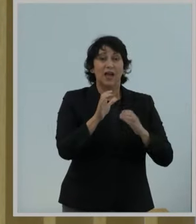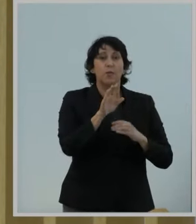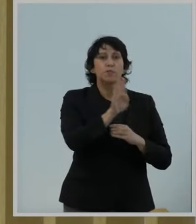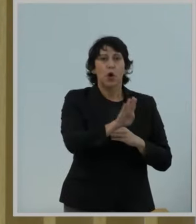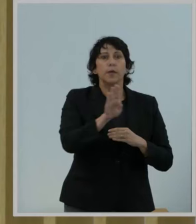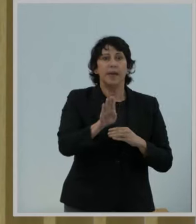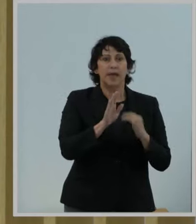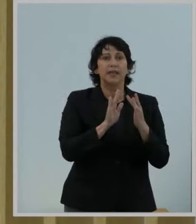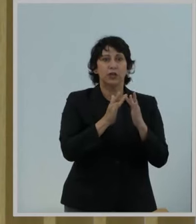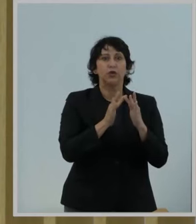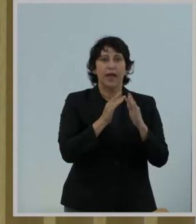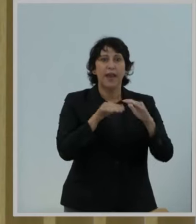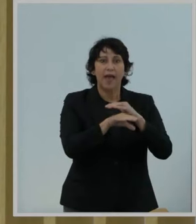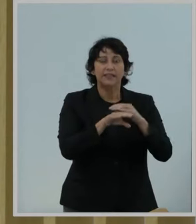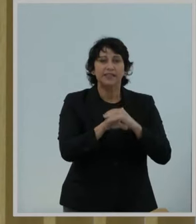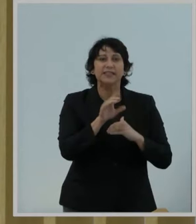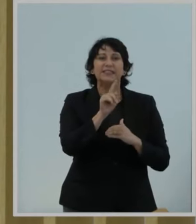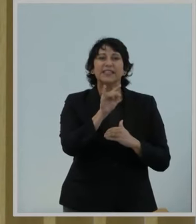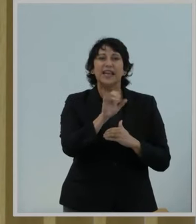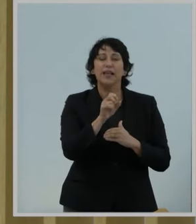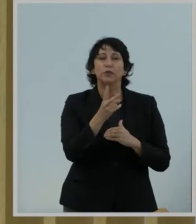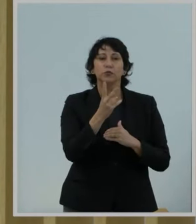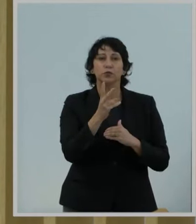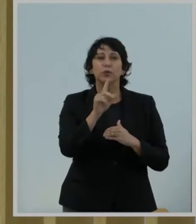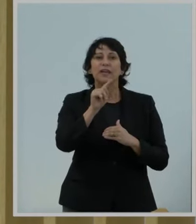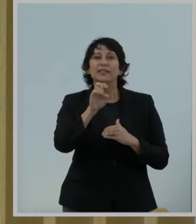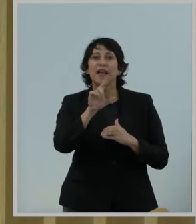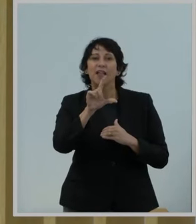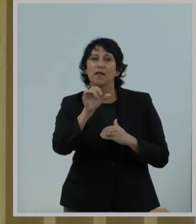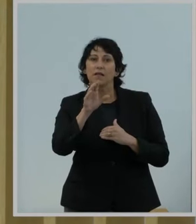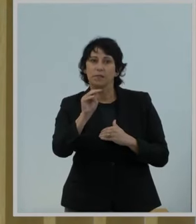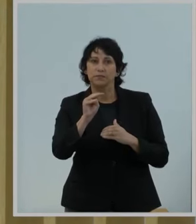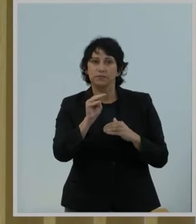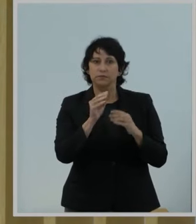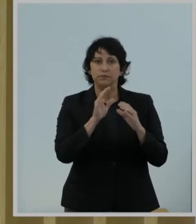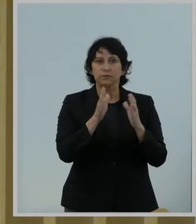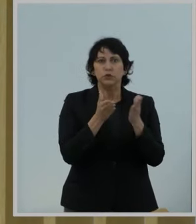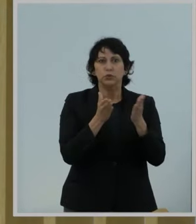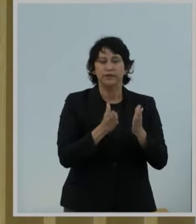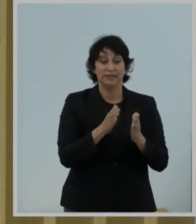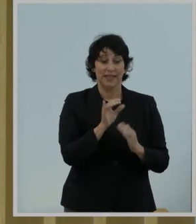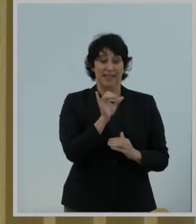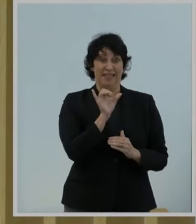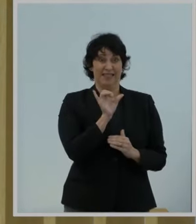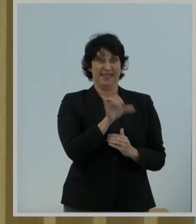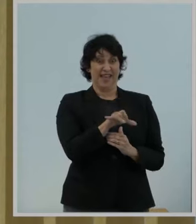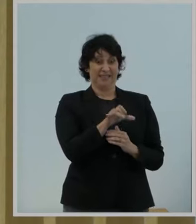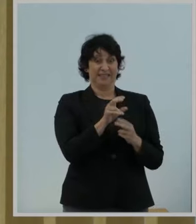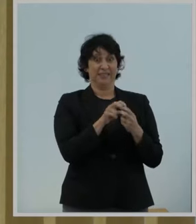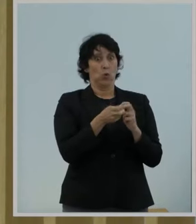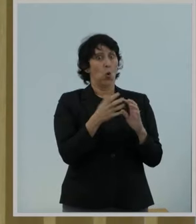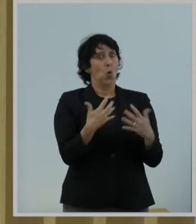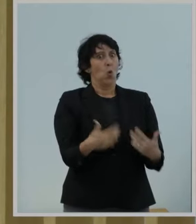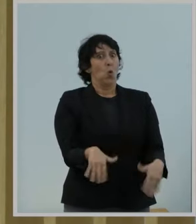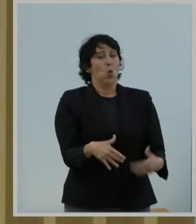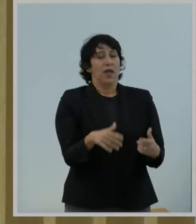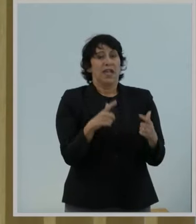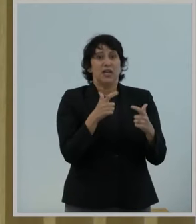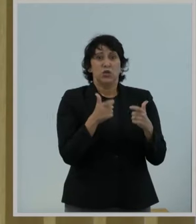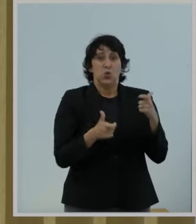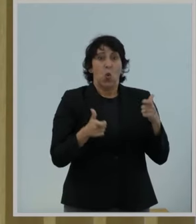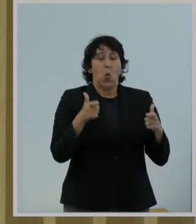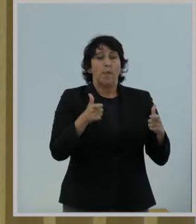as a Title II telecom service would bring about an enormous and transformative